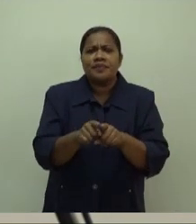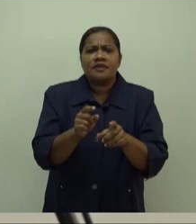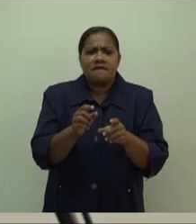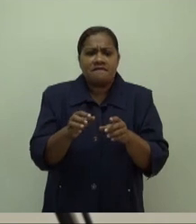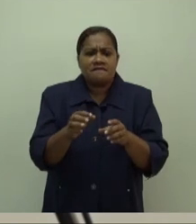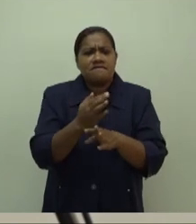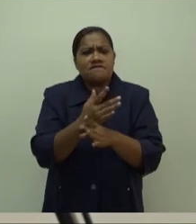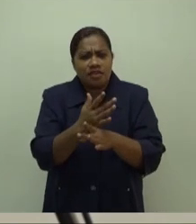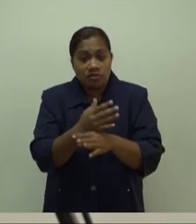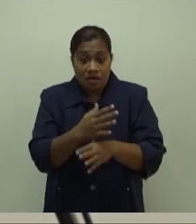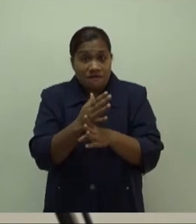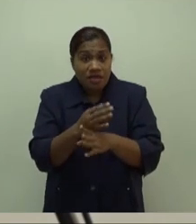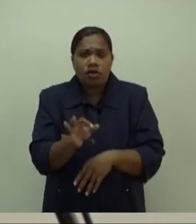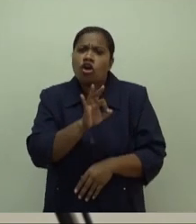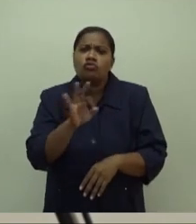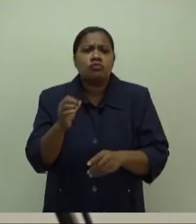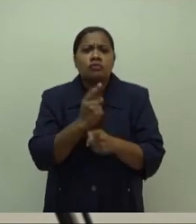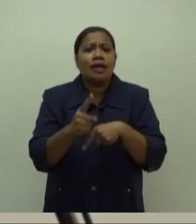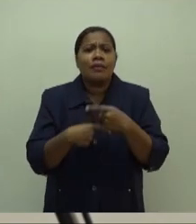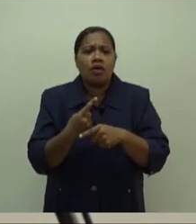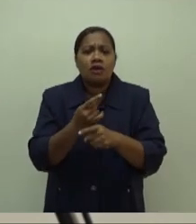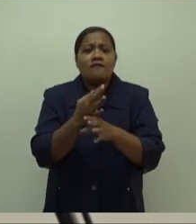chips. We're talking about fresh fish.